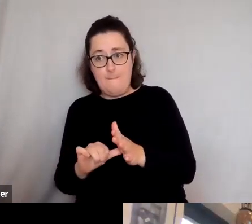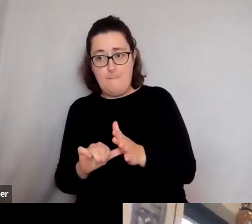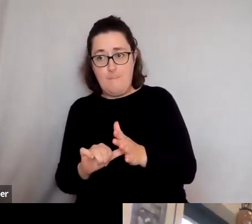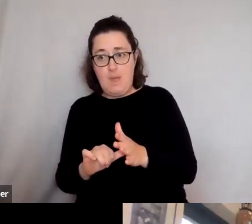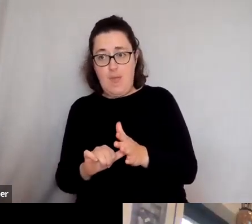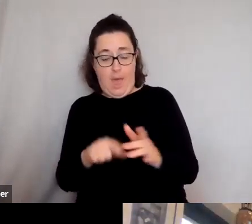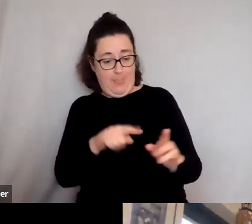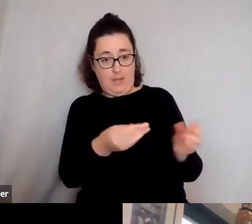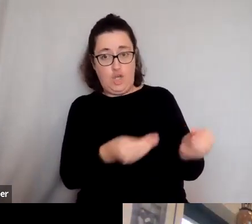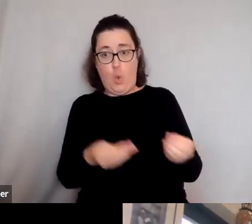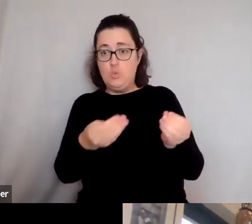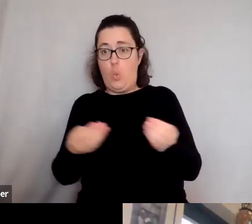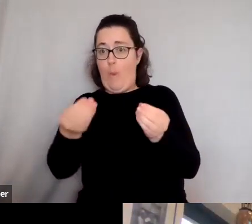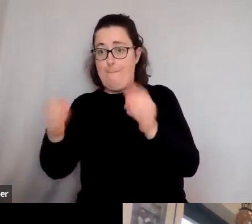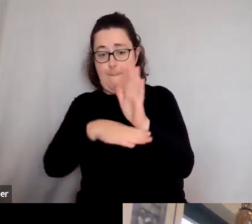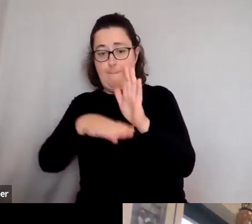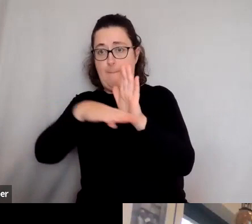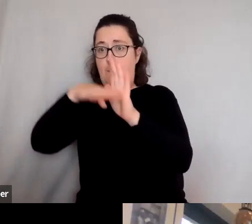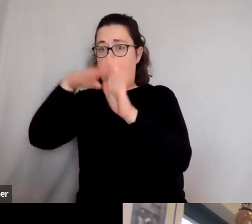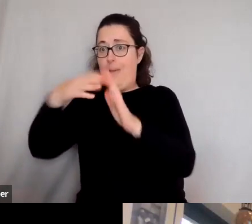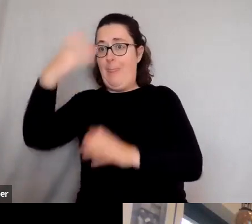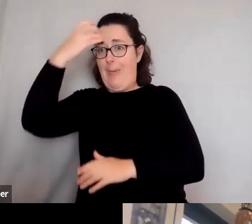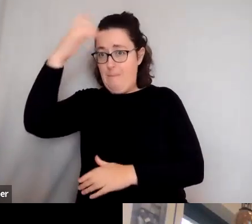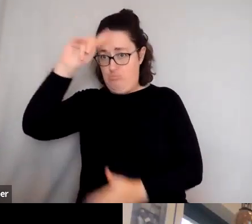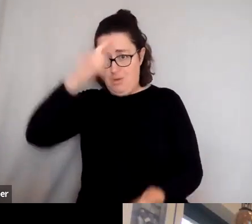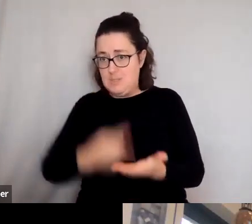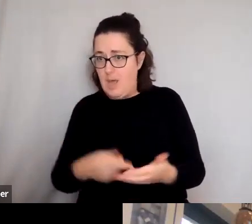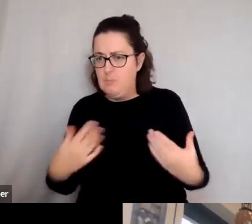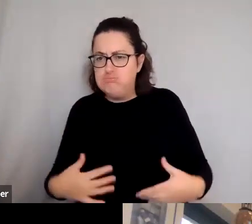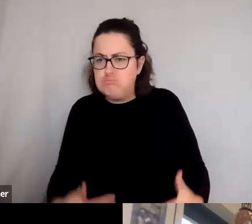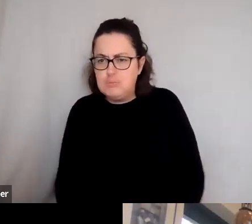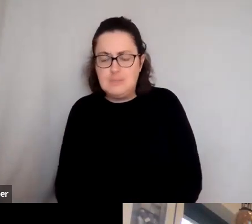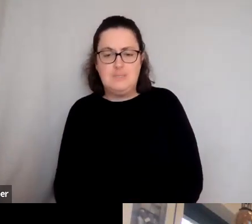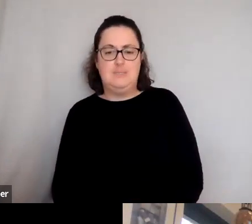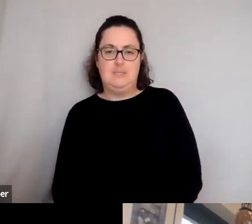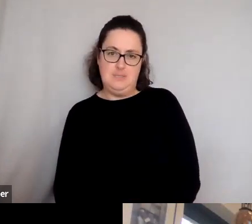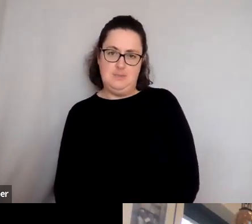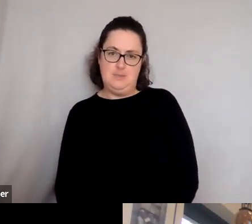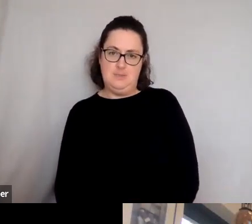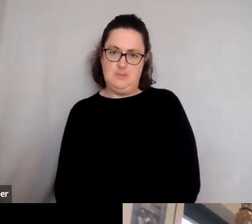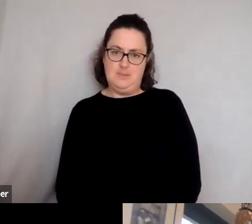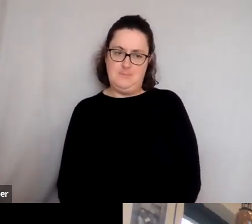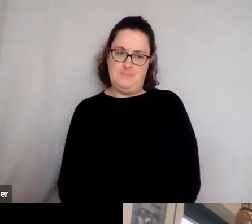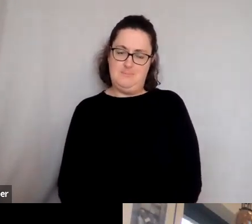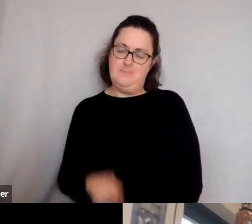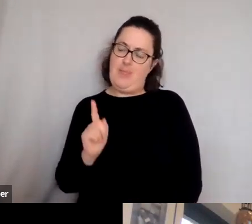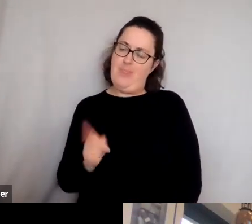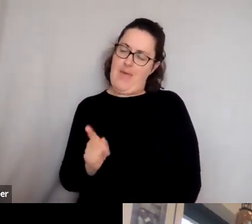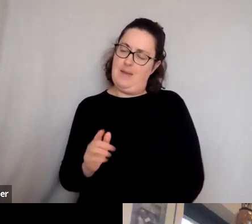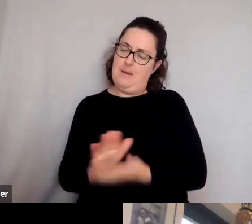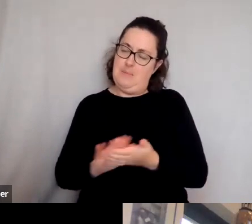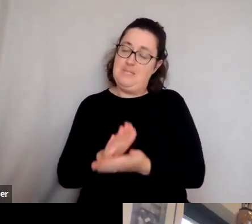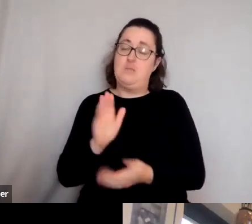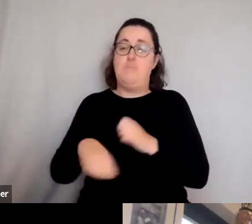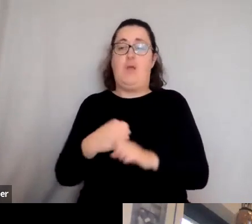emperor, you know. So, so that's, I mean, that's exactly the type of stuff that makes it real and makes it textual. Lots of people